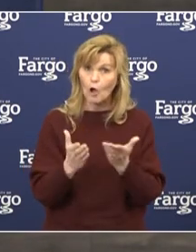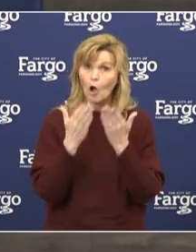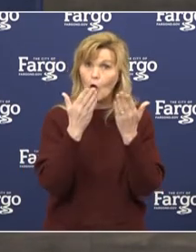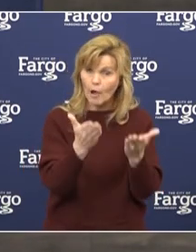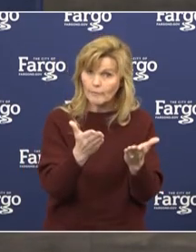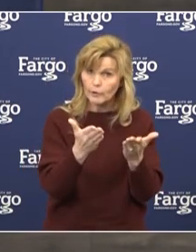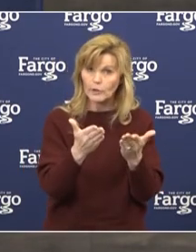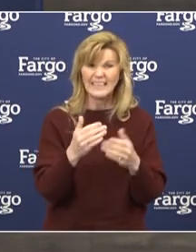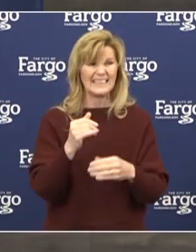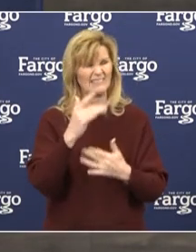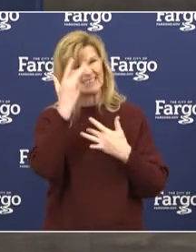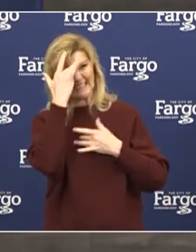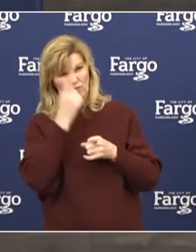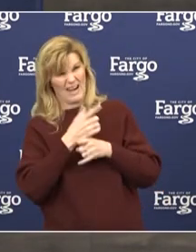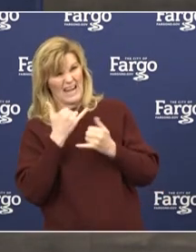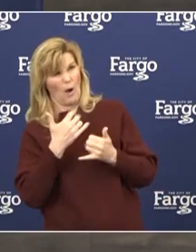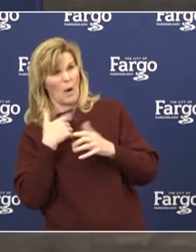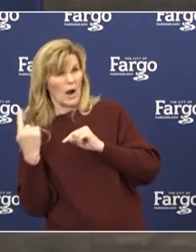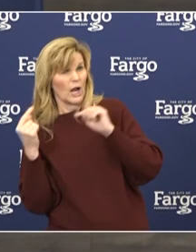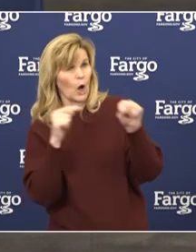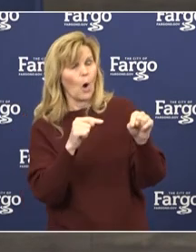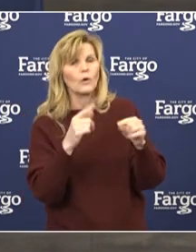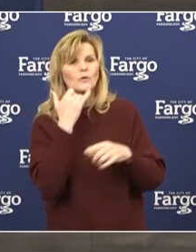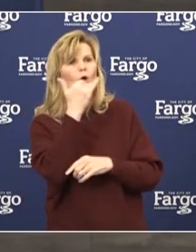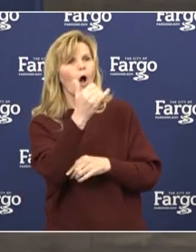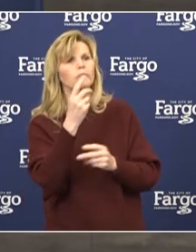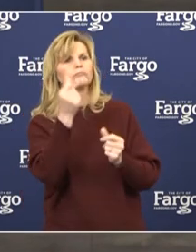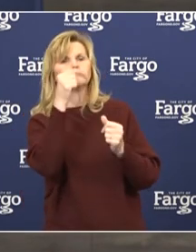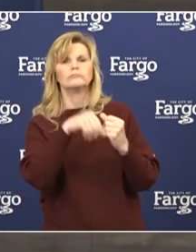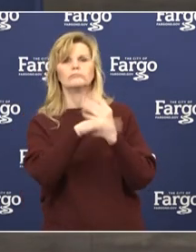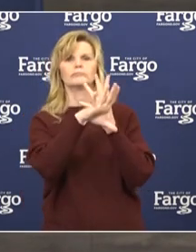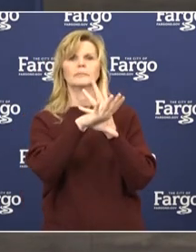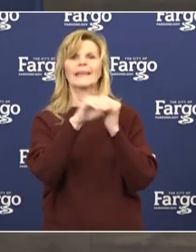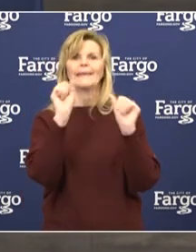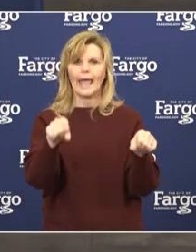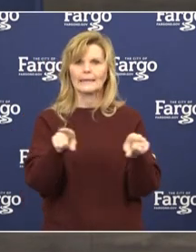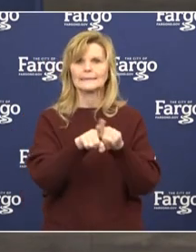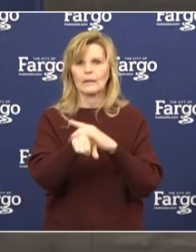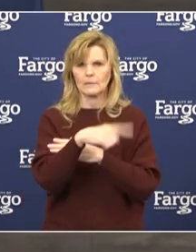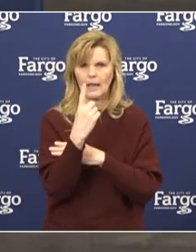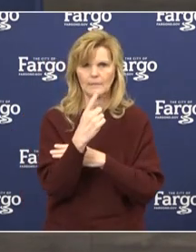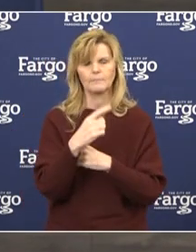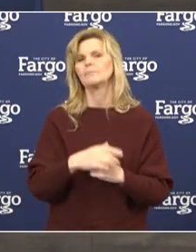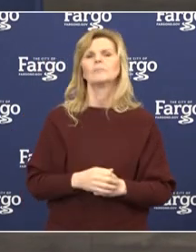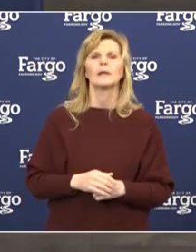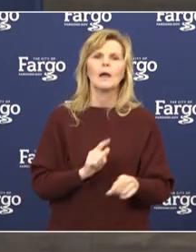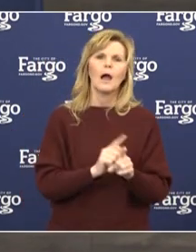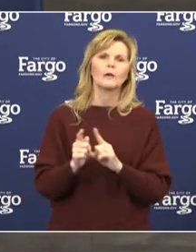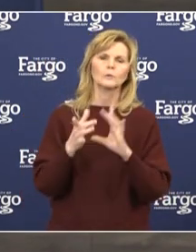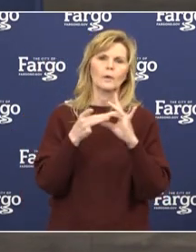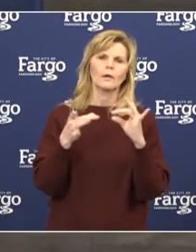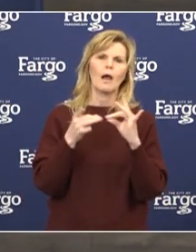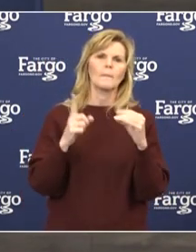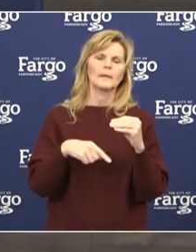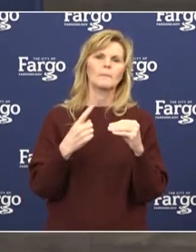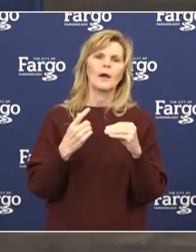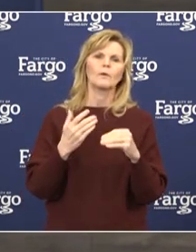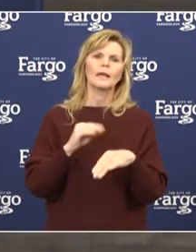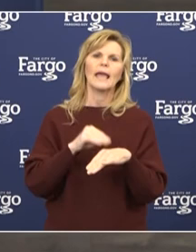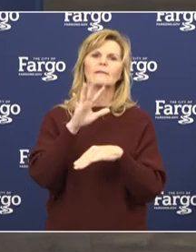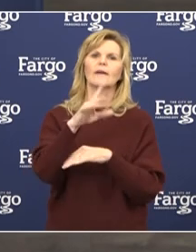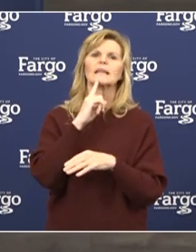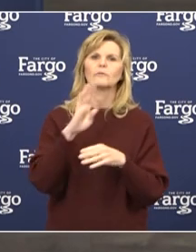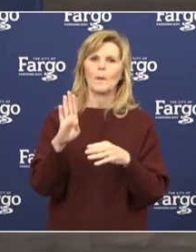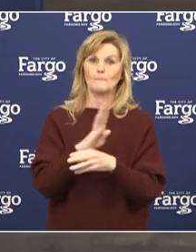the e-visit or a video visit as well. And then I wanted to comment a little bit on advice for